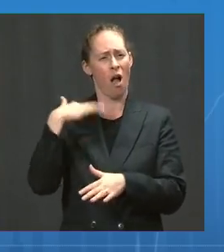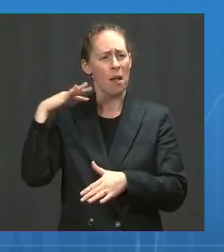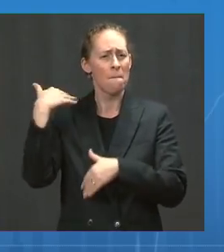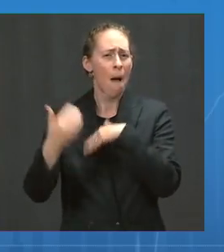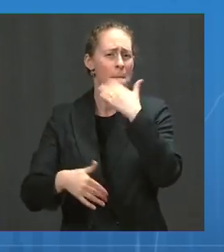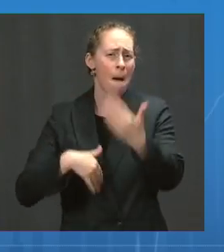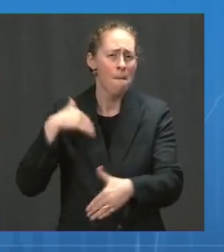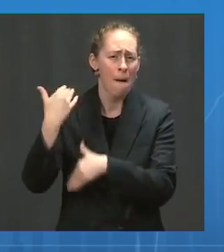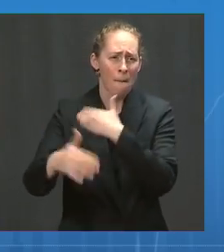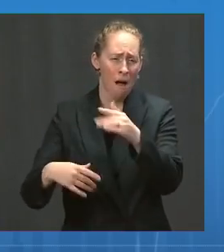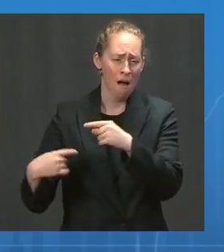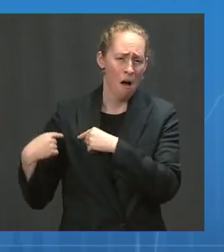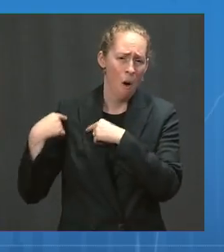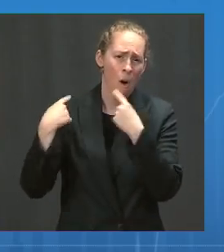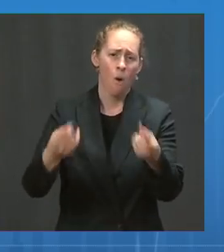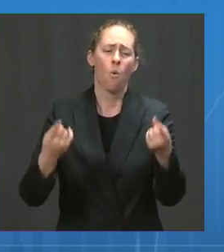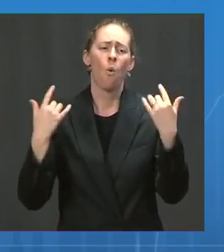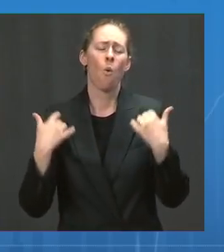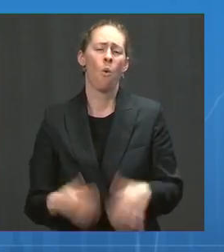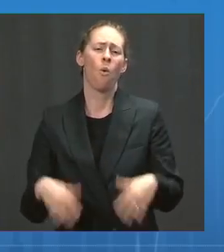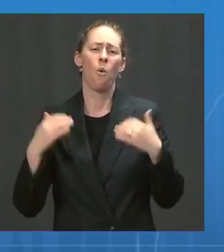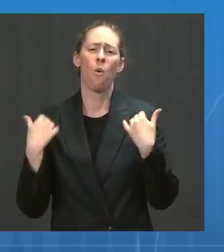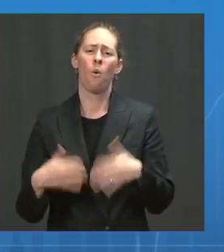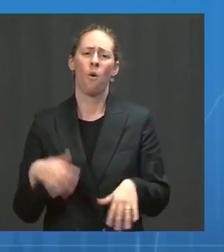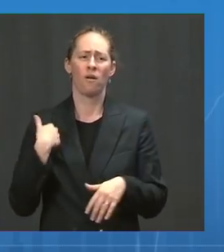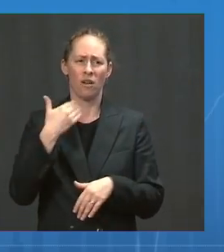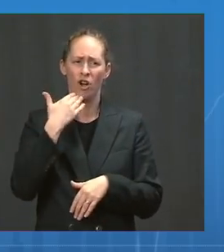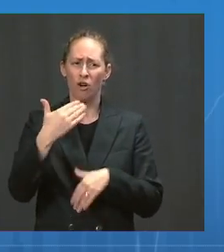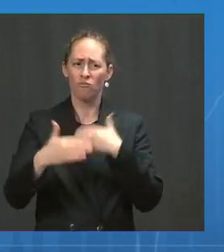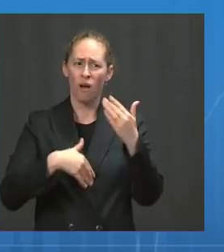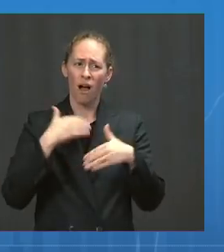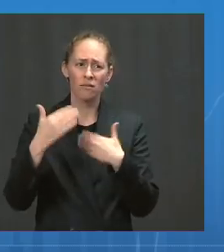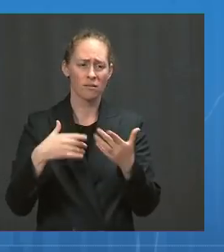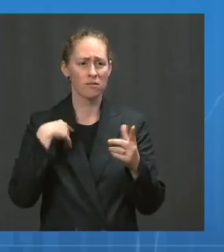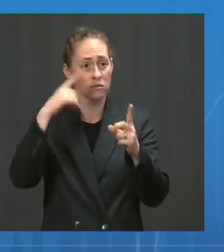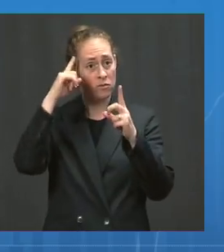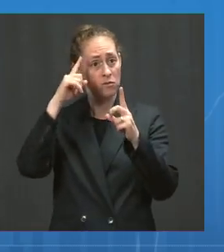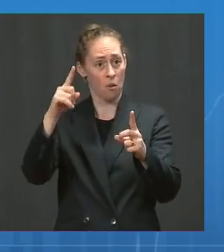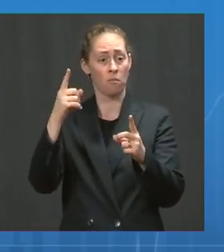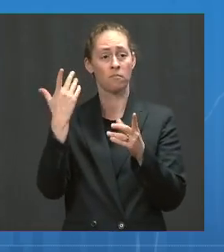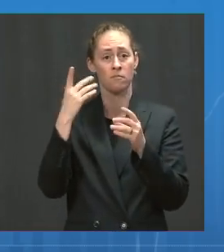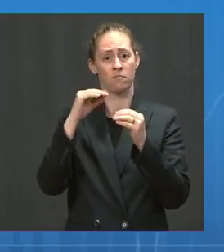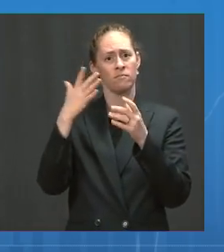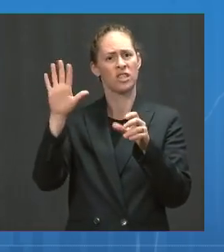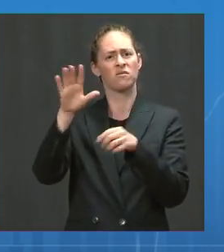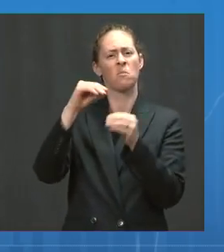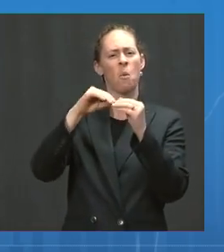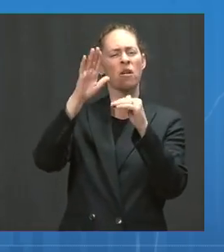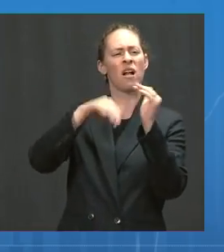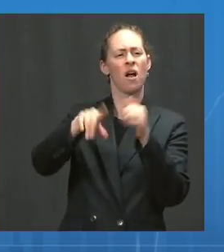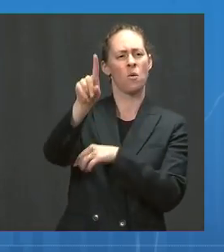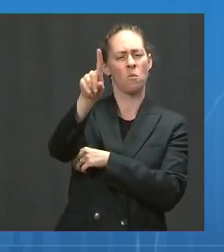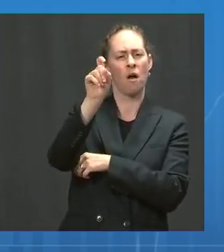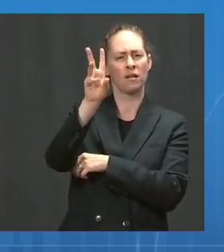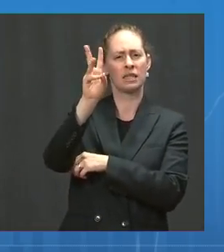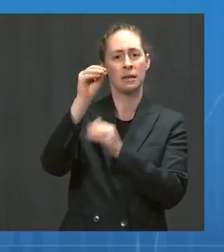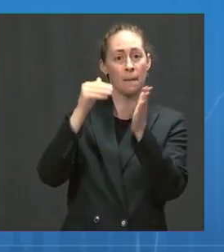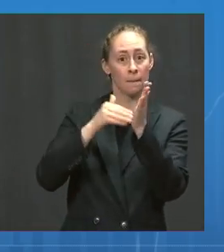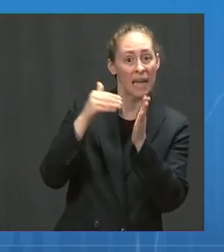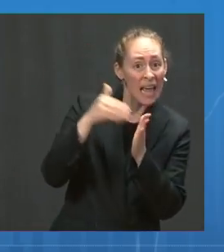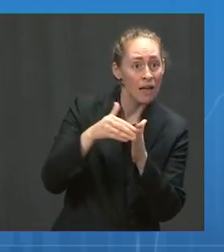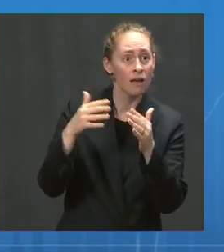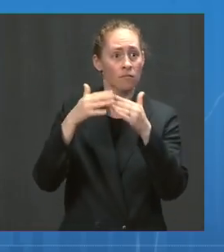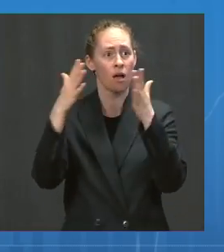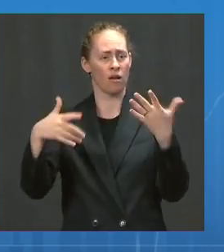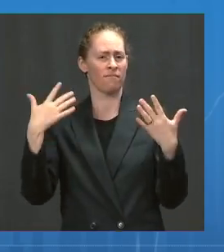Because we have fully vaccinated more than 160 million Americans, we've fundamentally changed the course of this pandemic